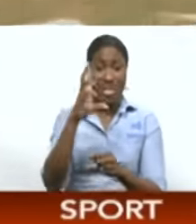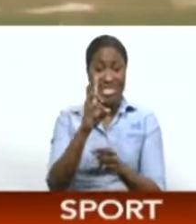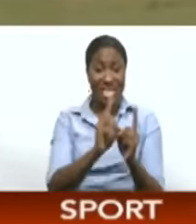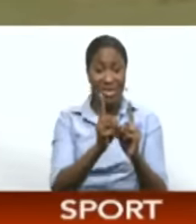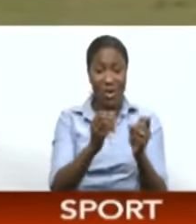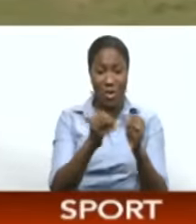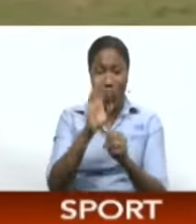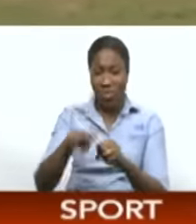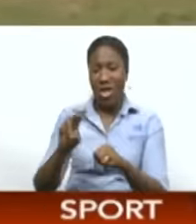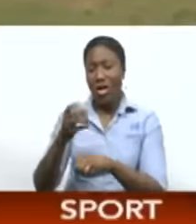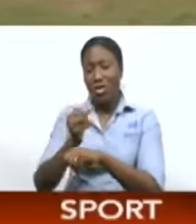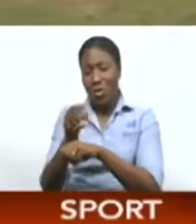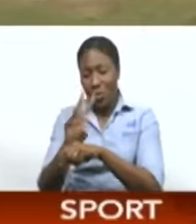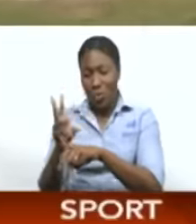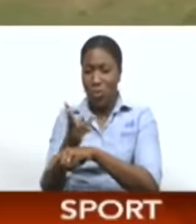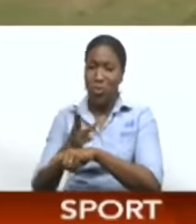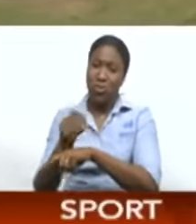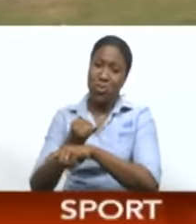wickets with two overs left.